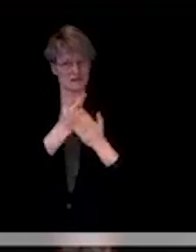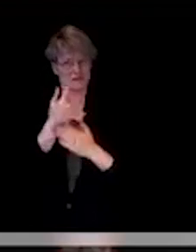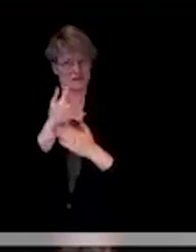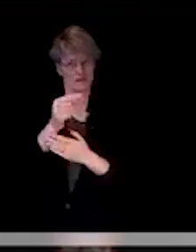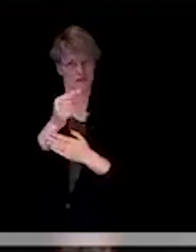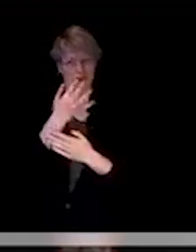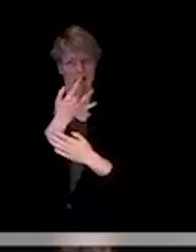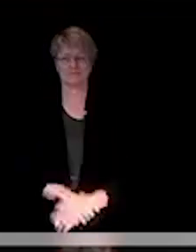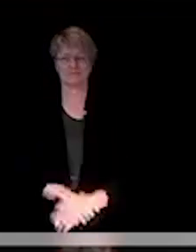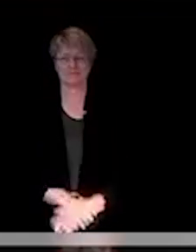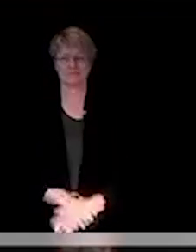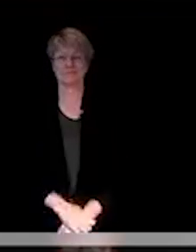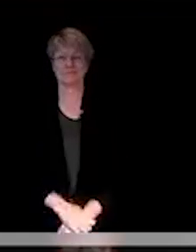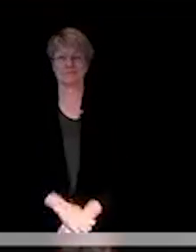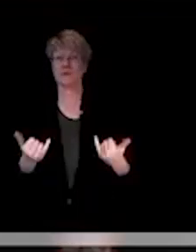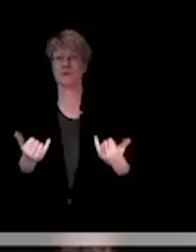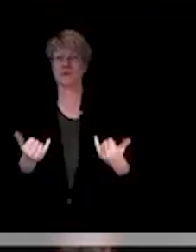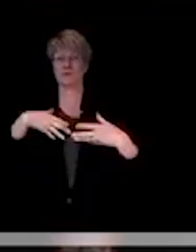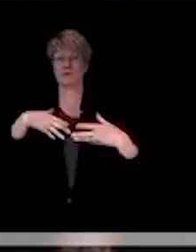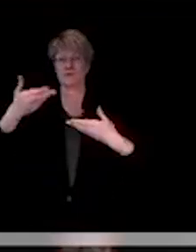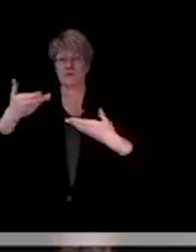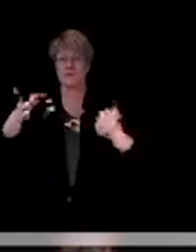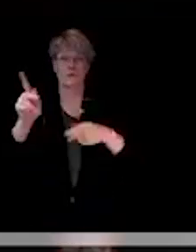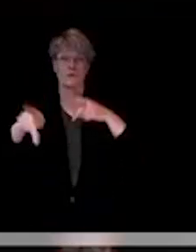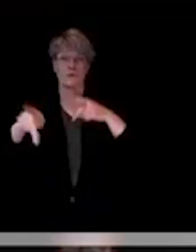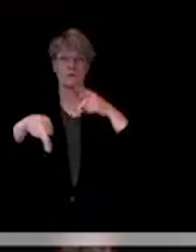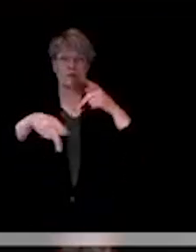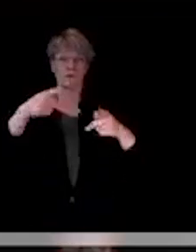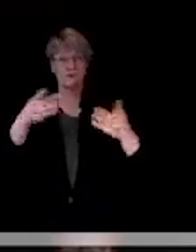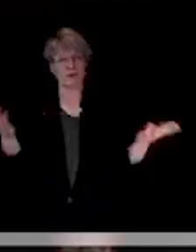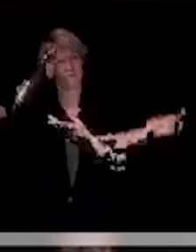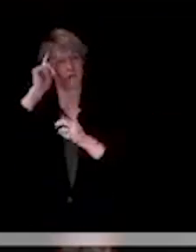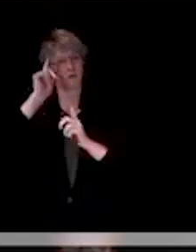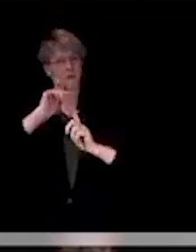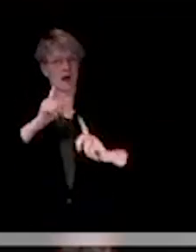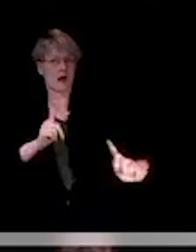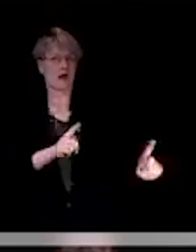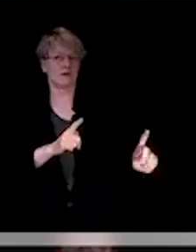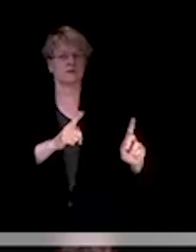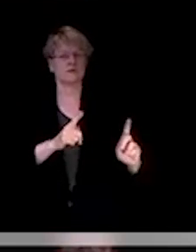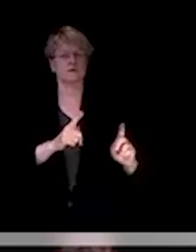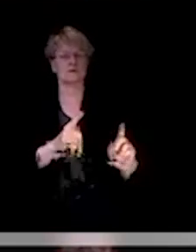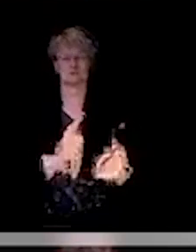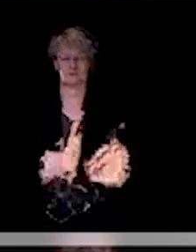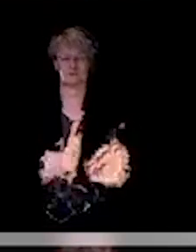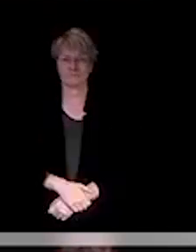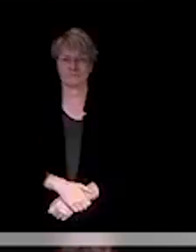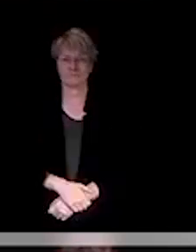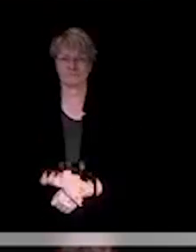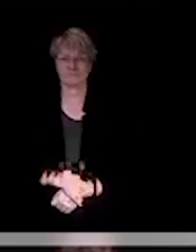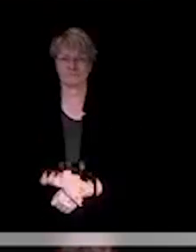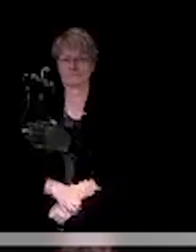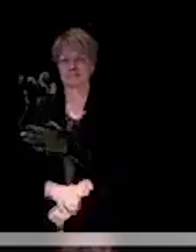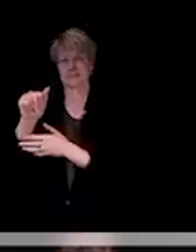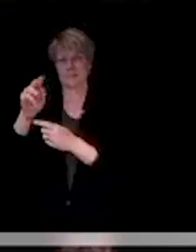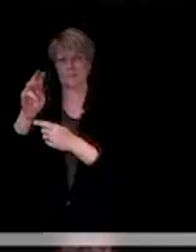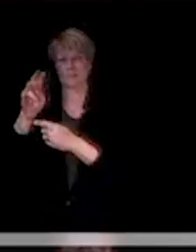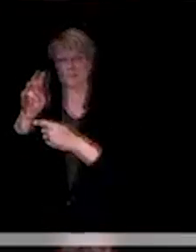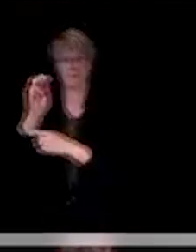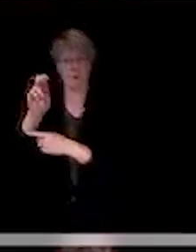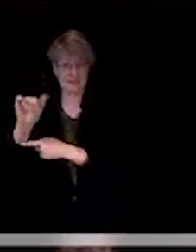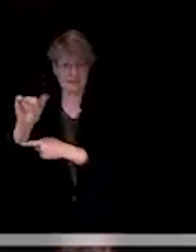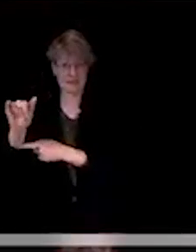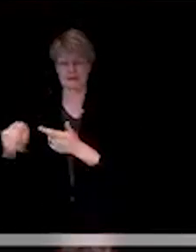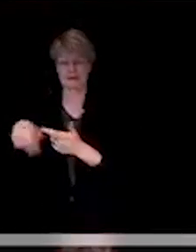folks who are here with us today to answer media questions. We have Cindy Bergstrom from Mercy Medical Center, Mark Mitchelson